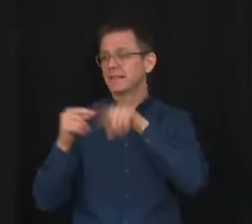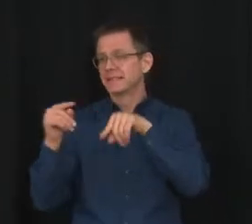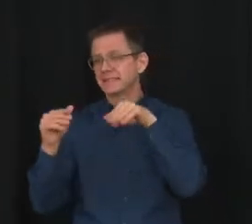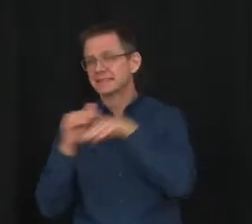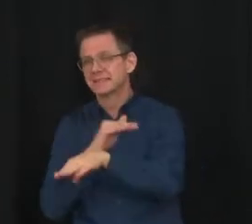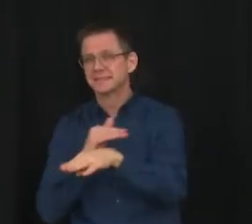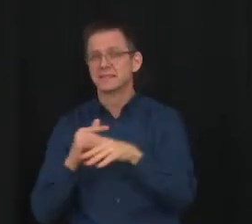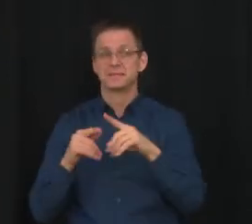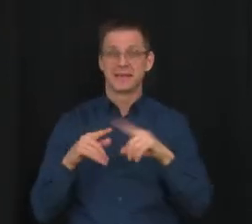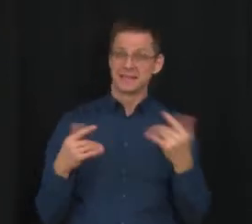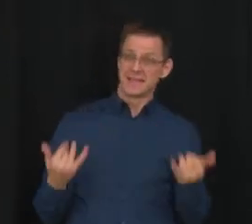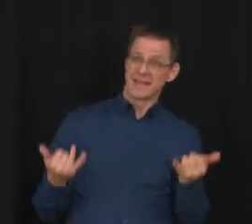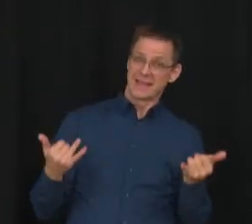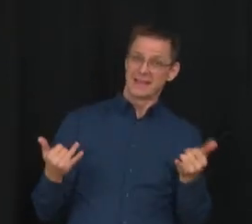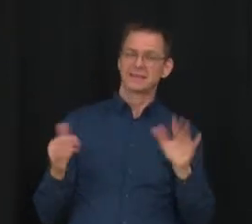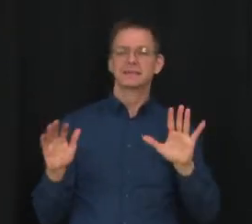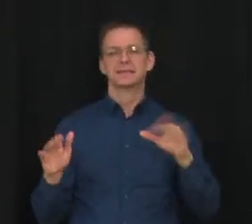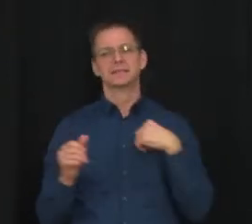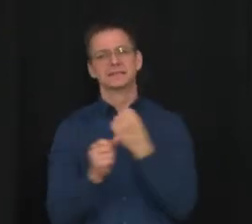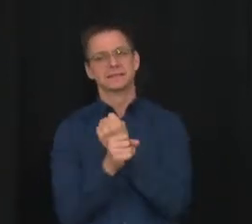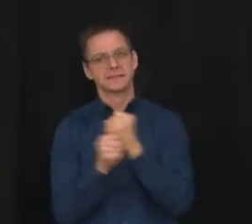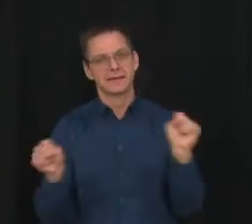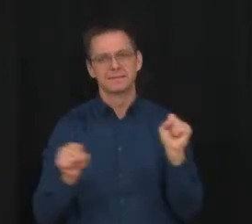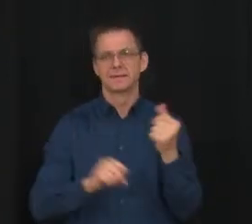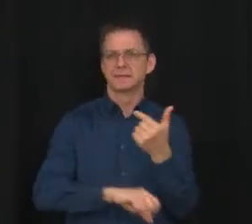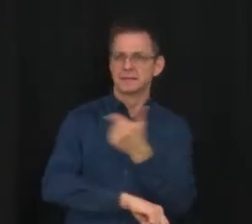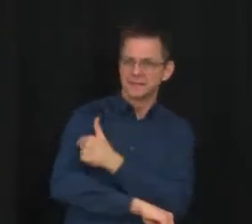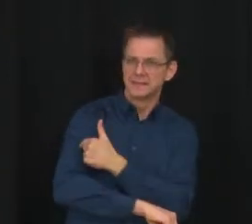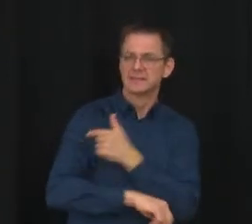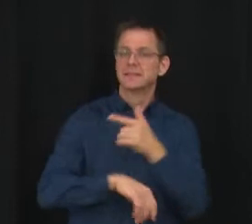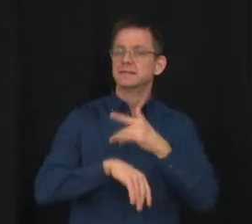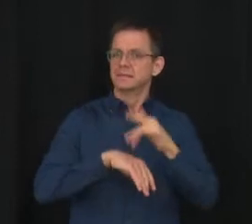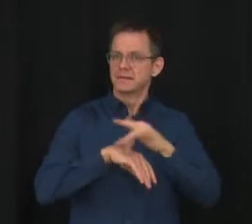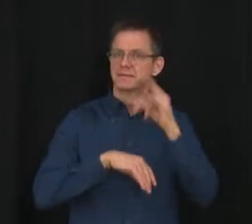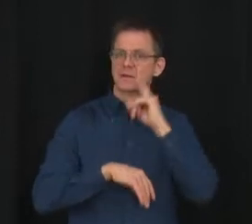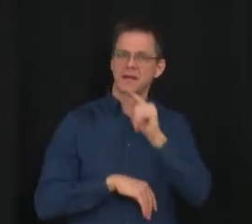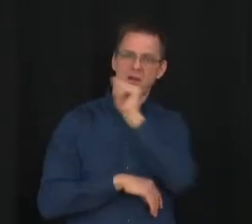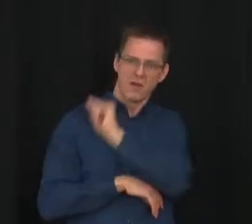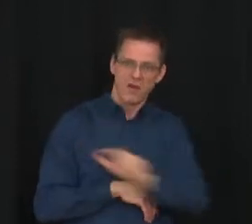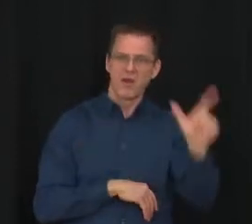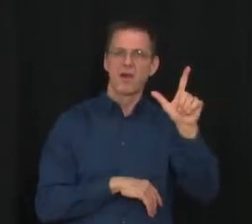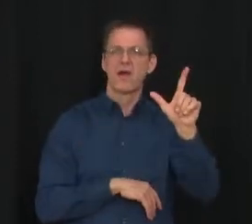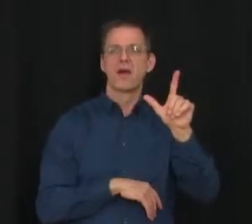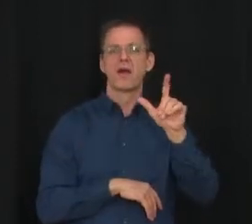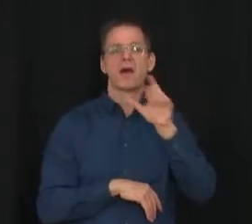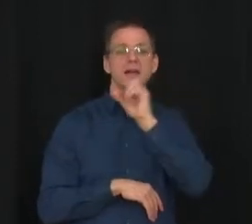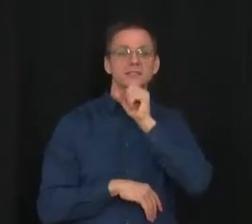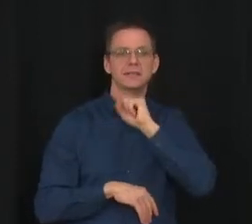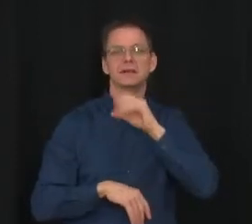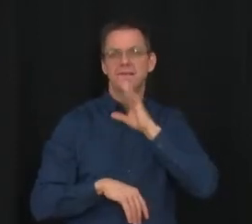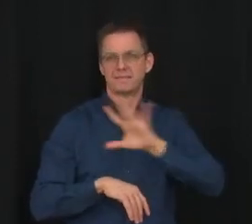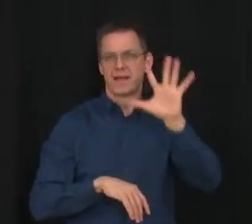everyone age 5 and older, I believe it is prudent to keep schools open for in-person instruction.